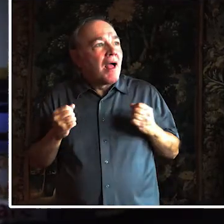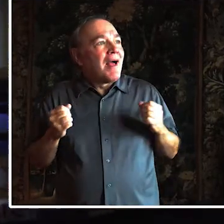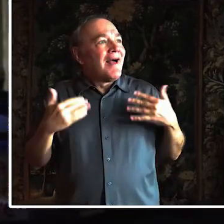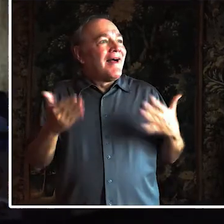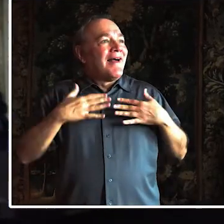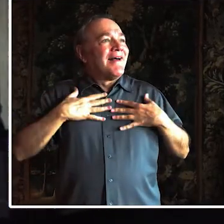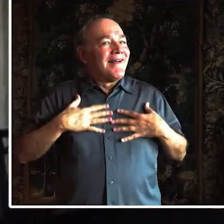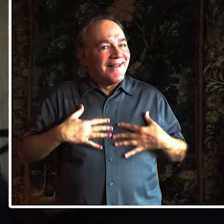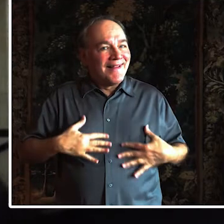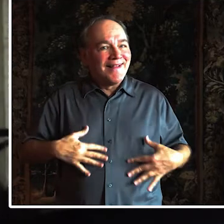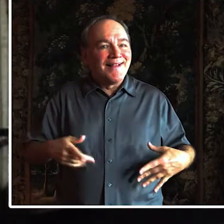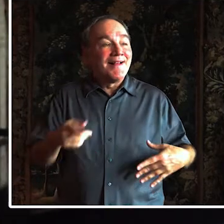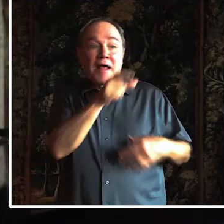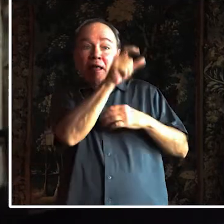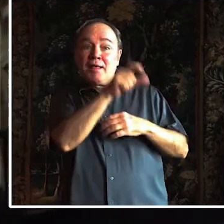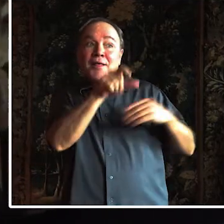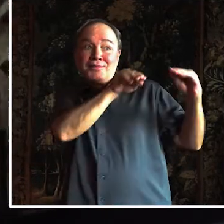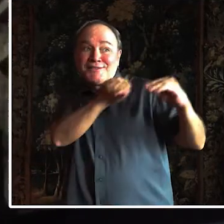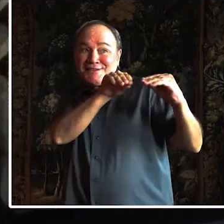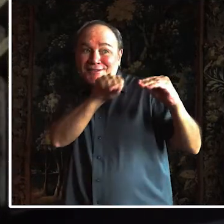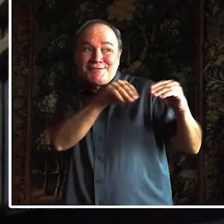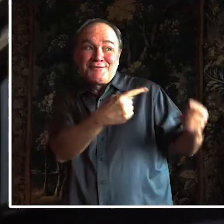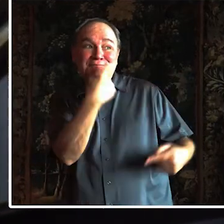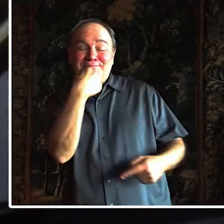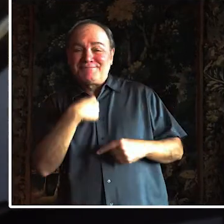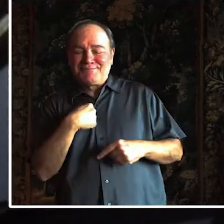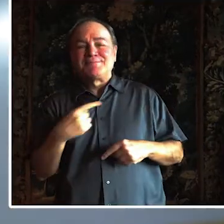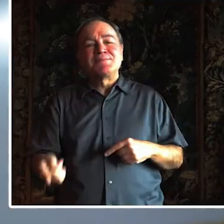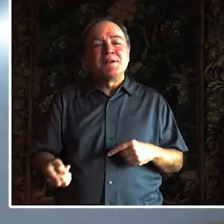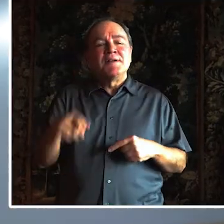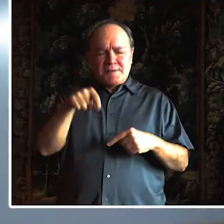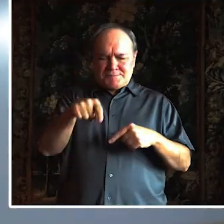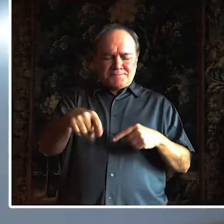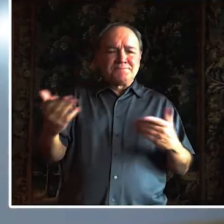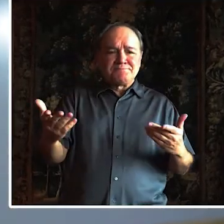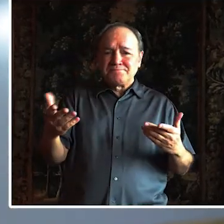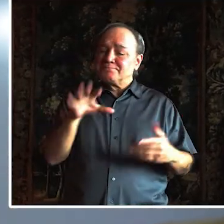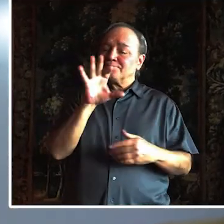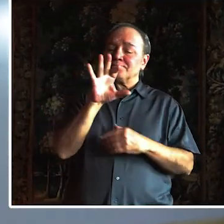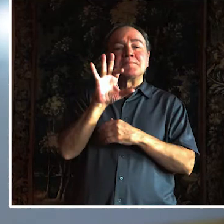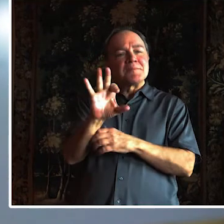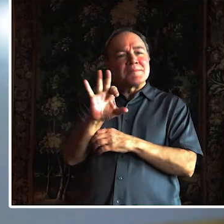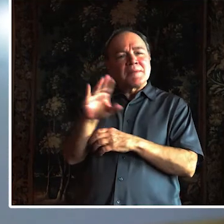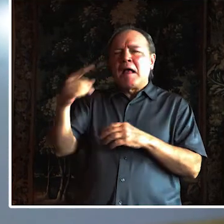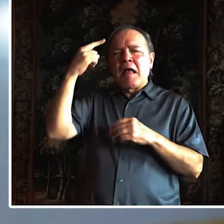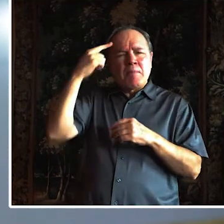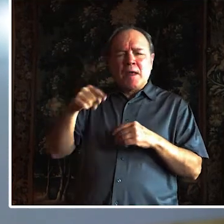I think these products should be included in the response to any future emergency. They should be built into the response.